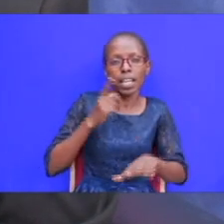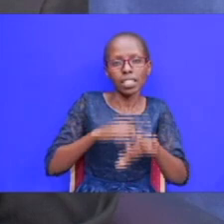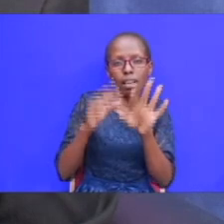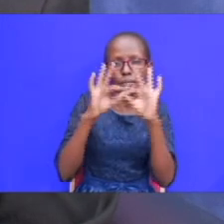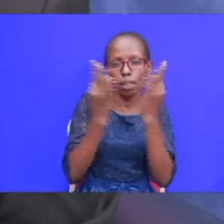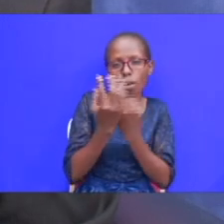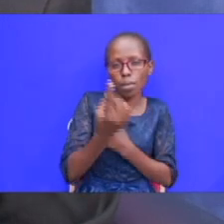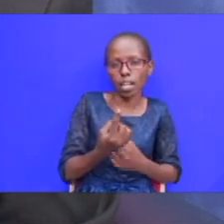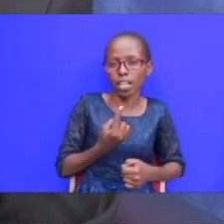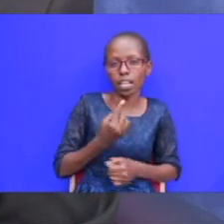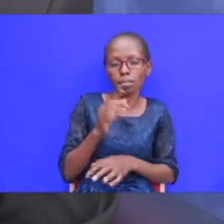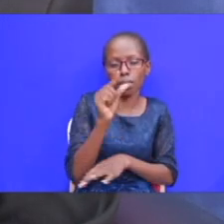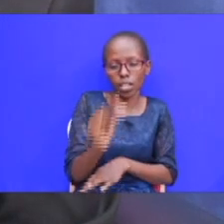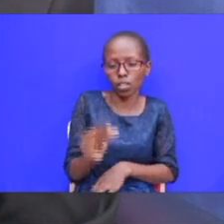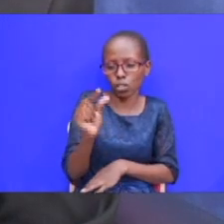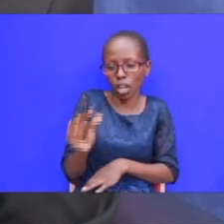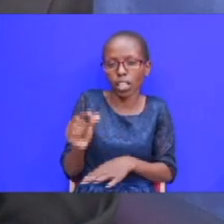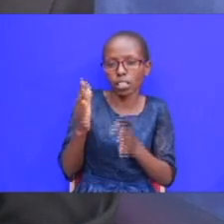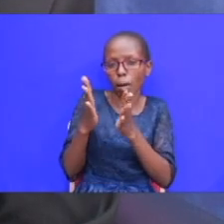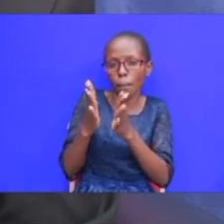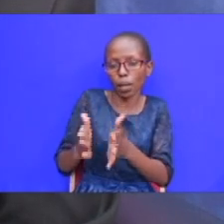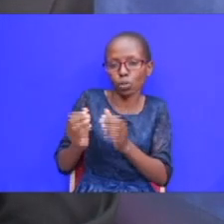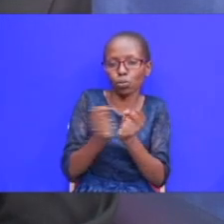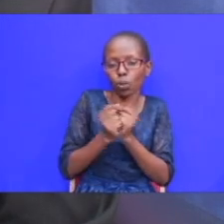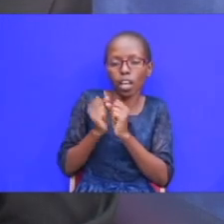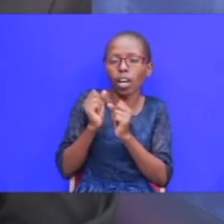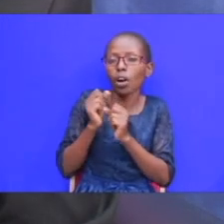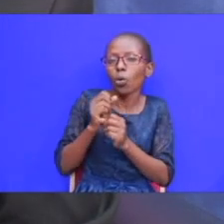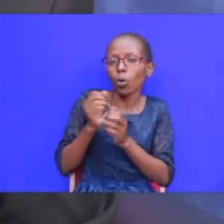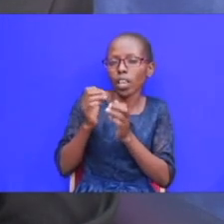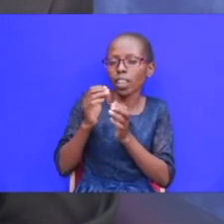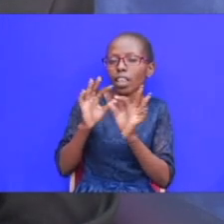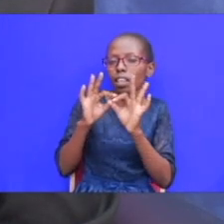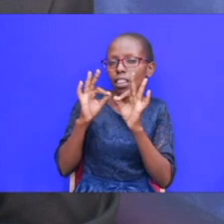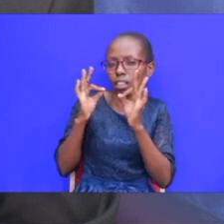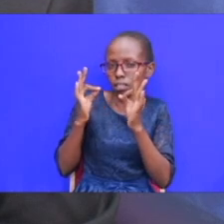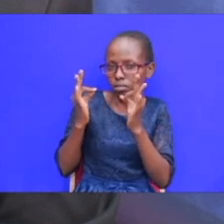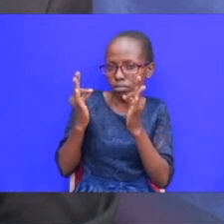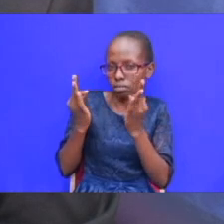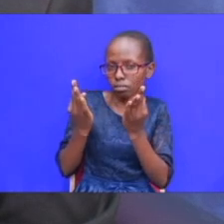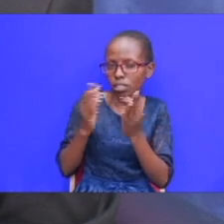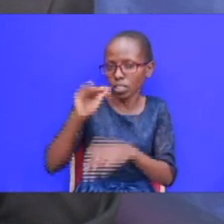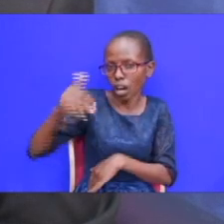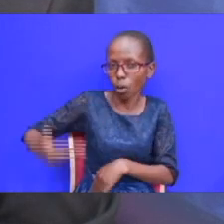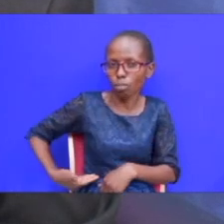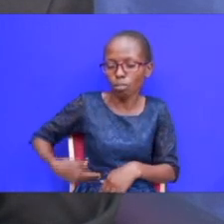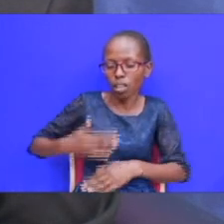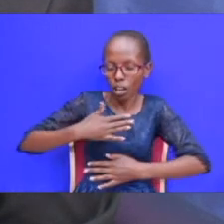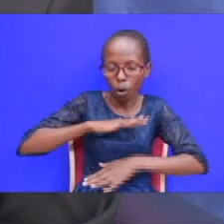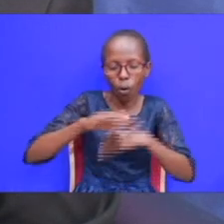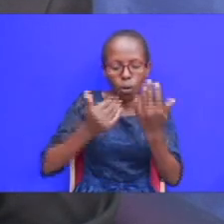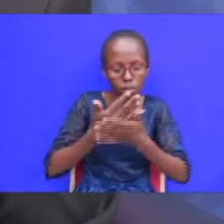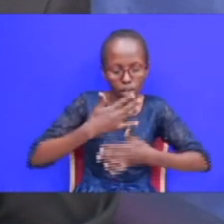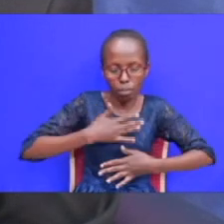each and every person that was with jacob bowed down to himself realizing that the earthly things